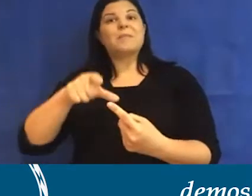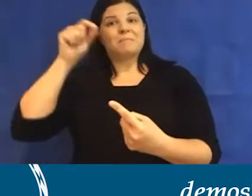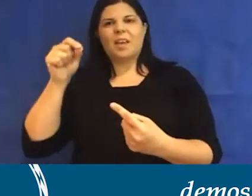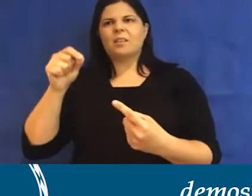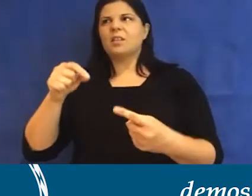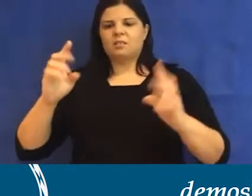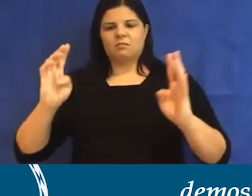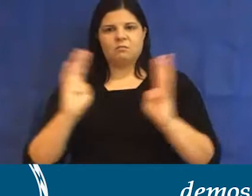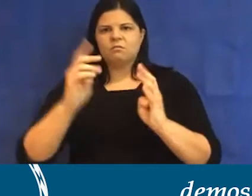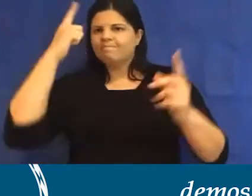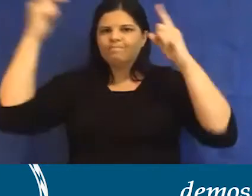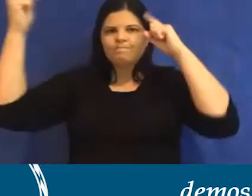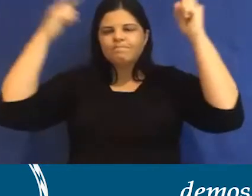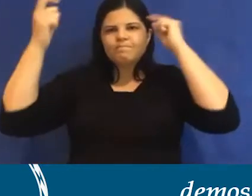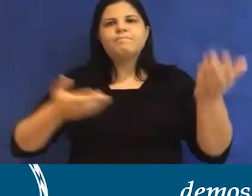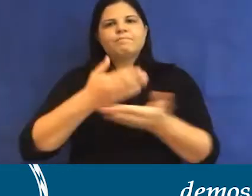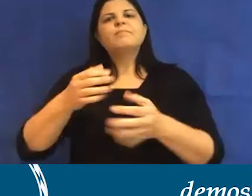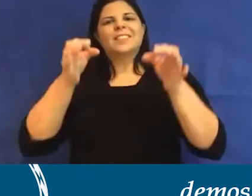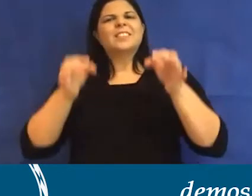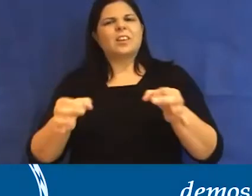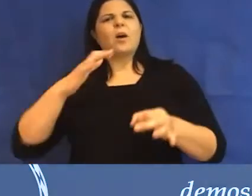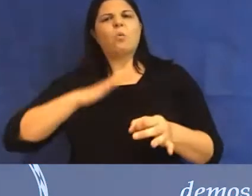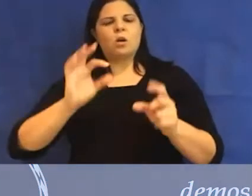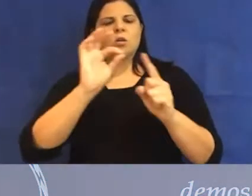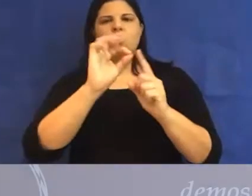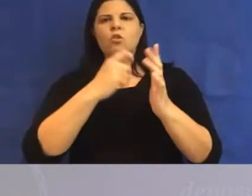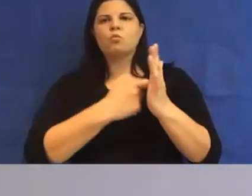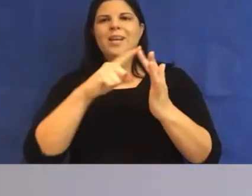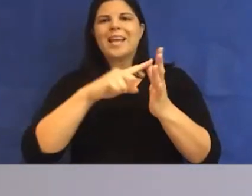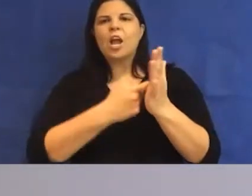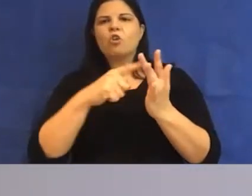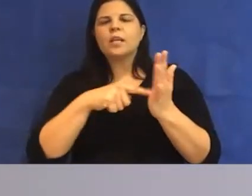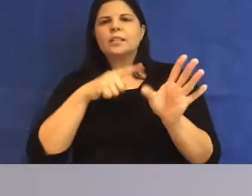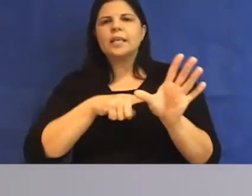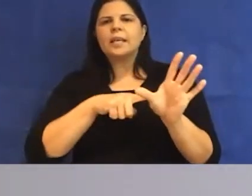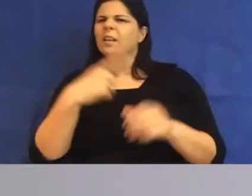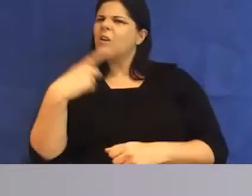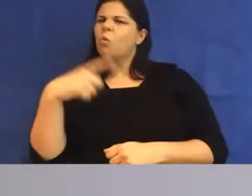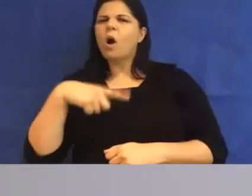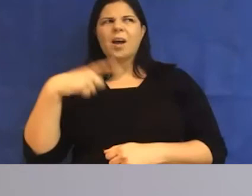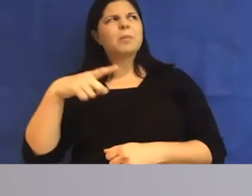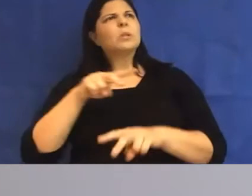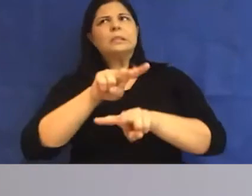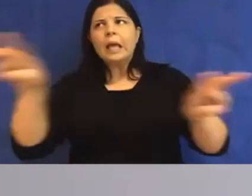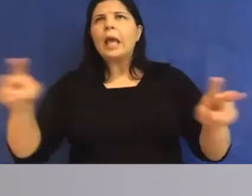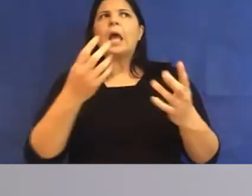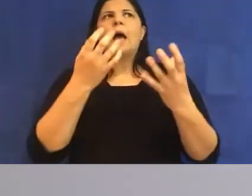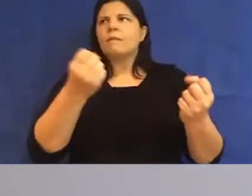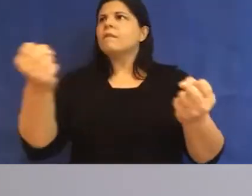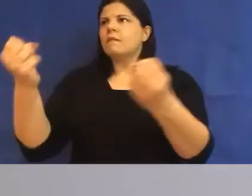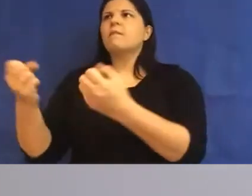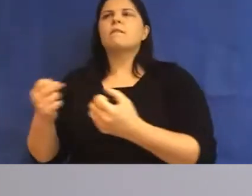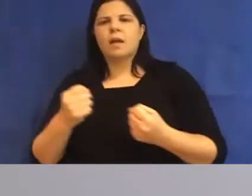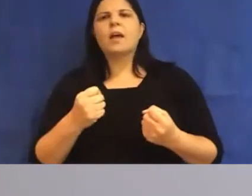We're inspired by precarity because it seems to describe a widespread condition and resonate with our colonial, environmental,